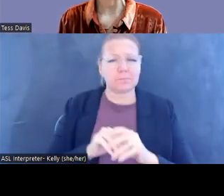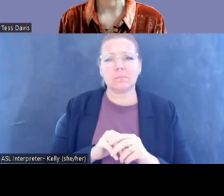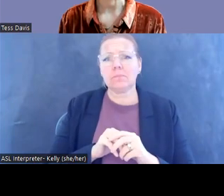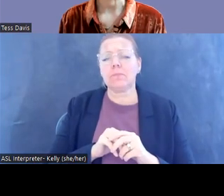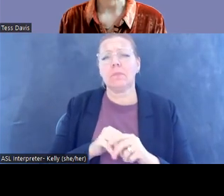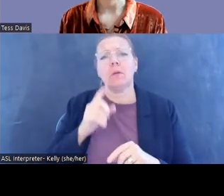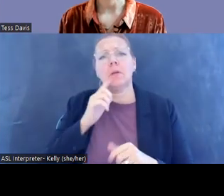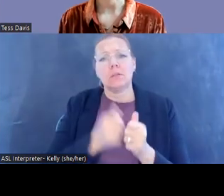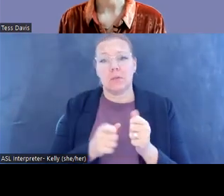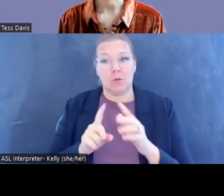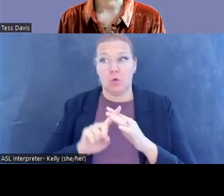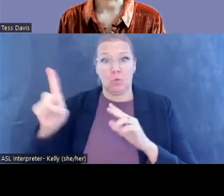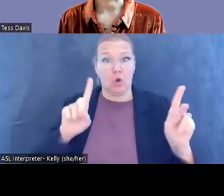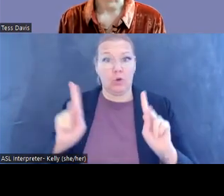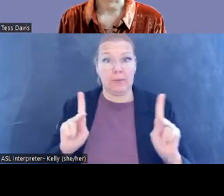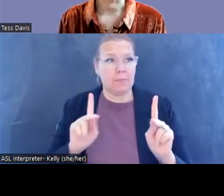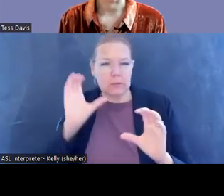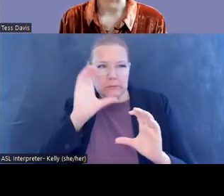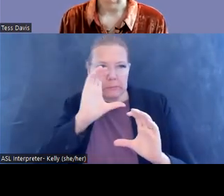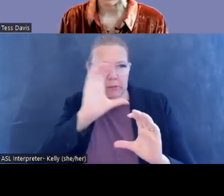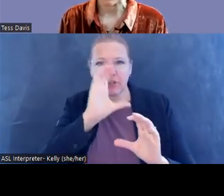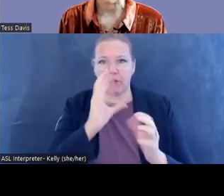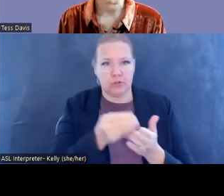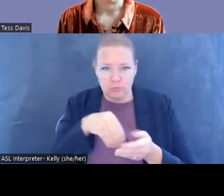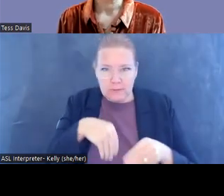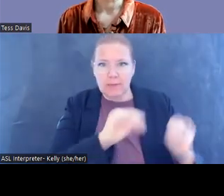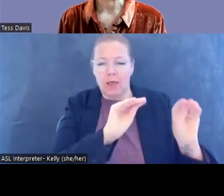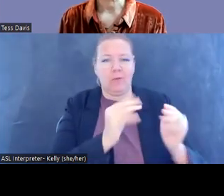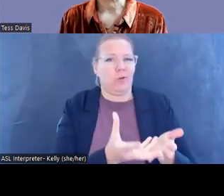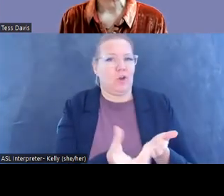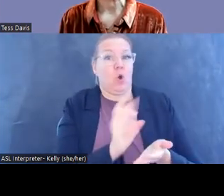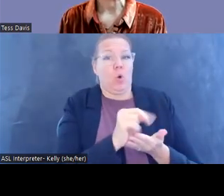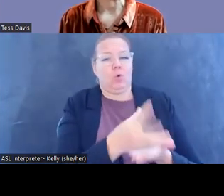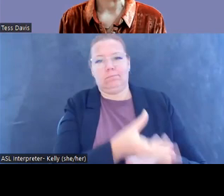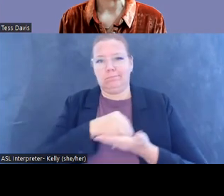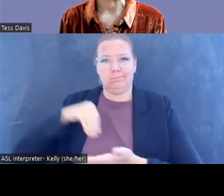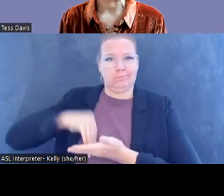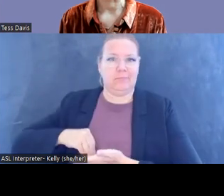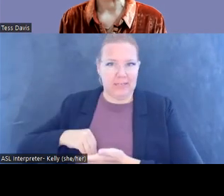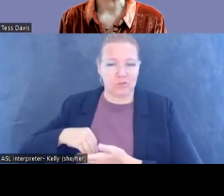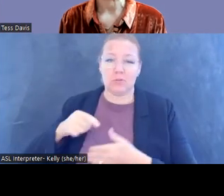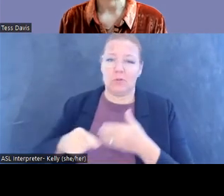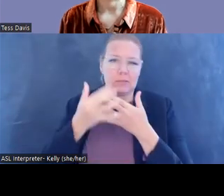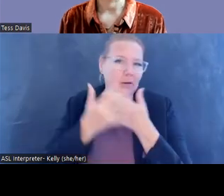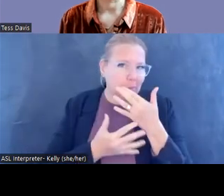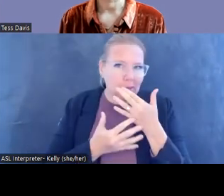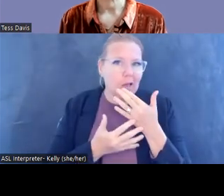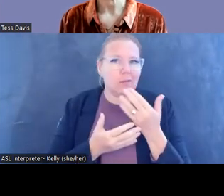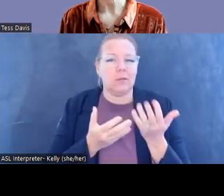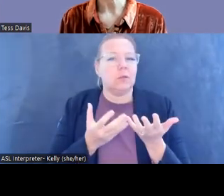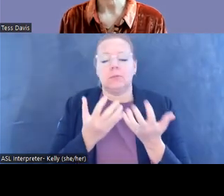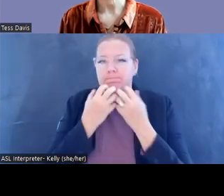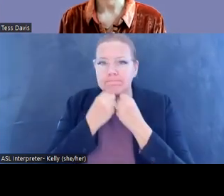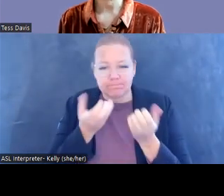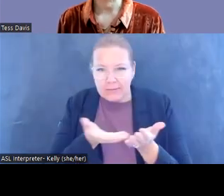activities, rogue individuals pursued them for their own financial gain. So these were blood antiquities and every sense of the name.